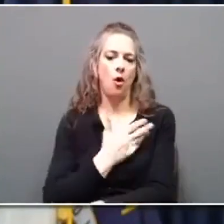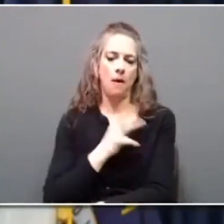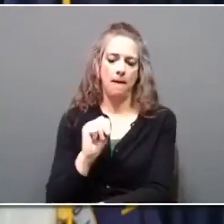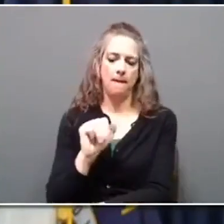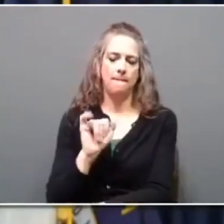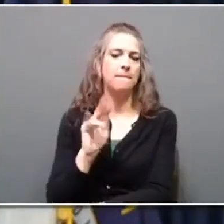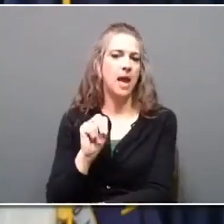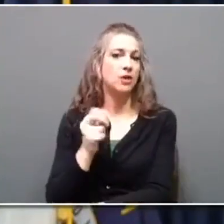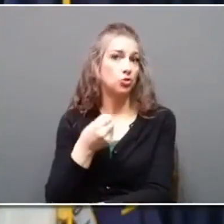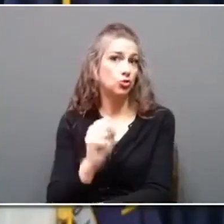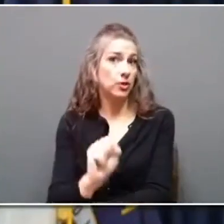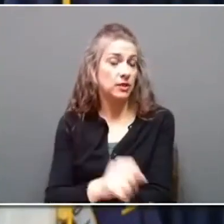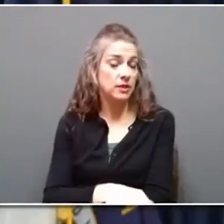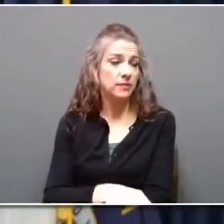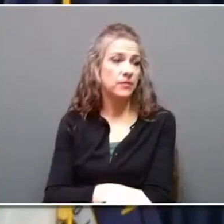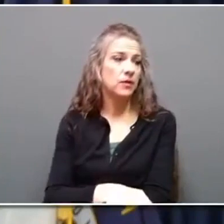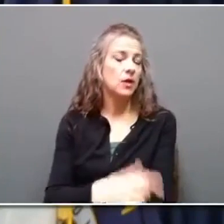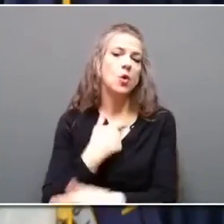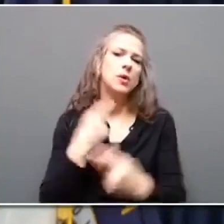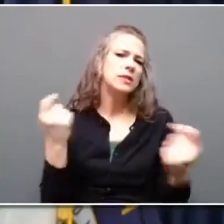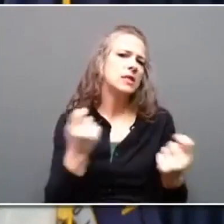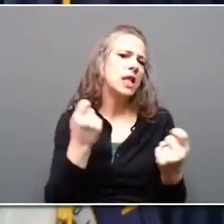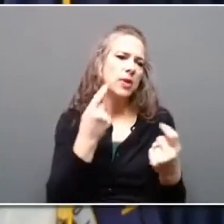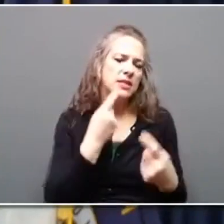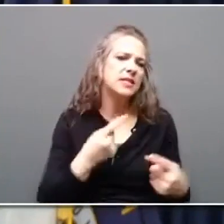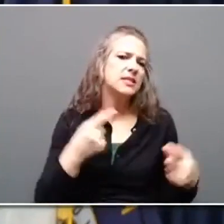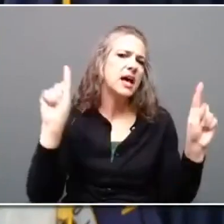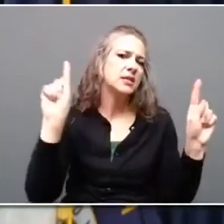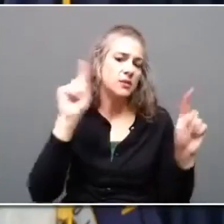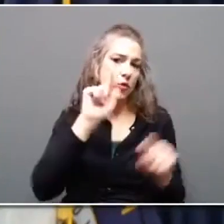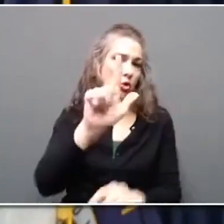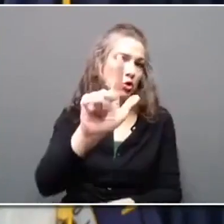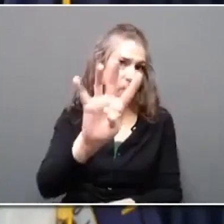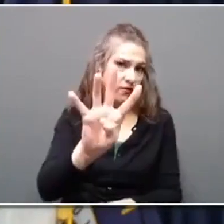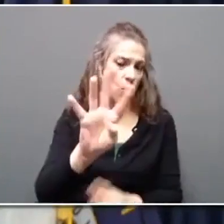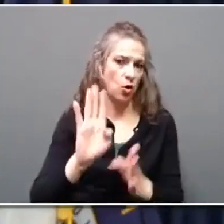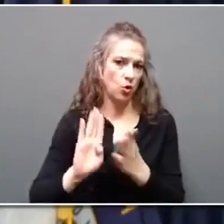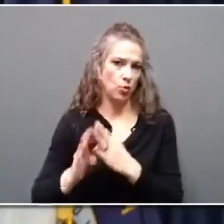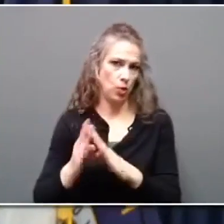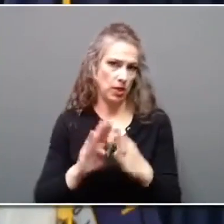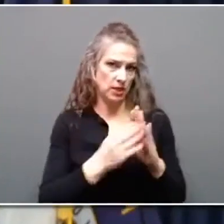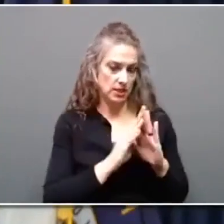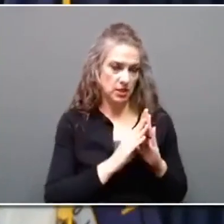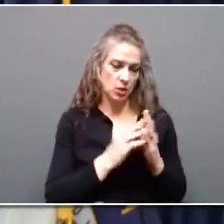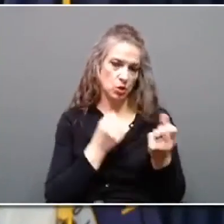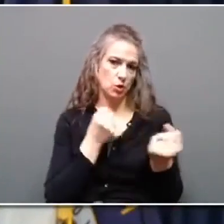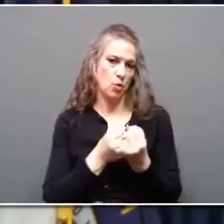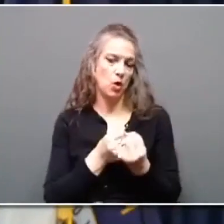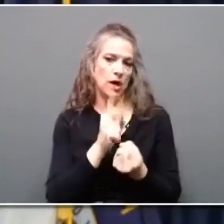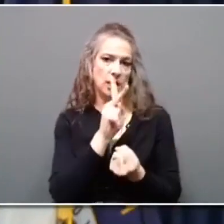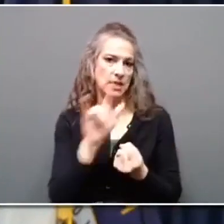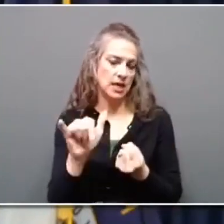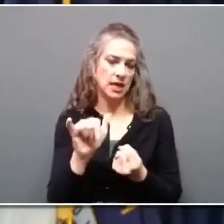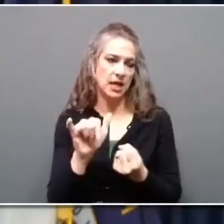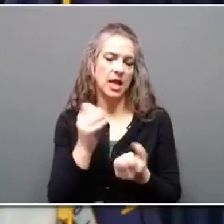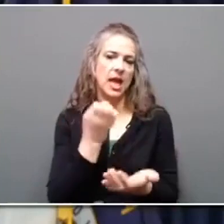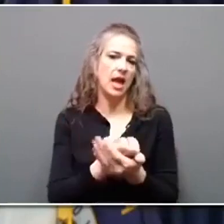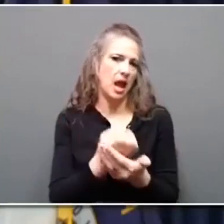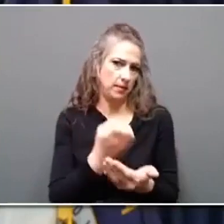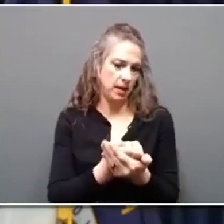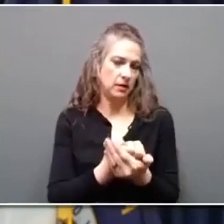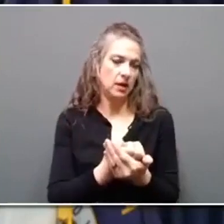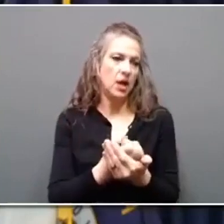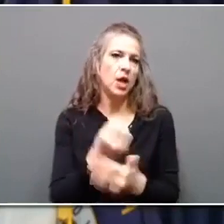celebrate the success of the 24 participating communities that support Kentucky's economy and our $12